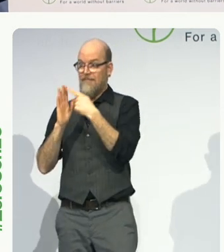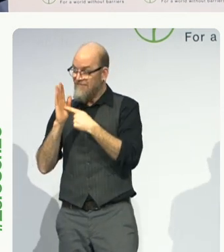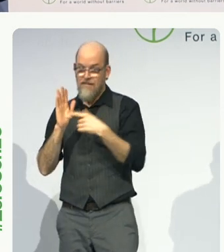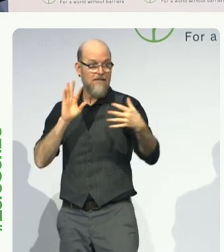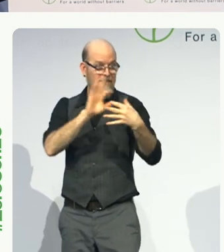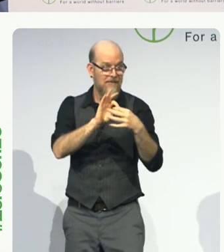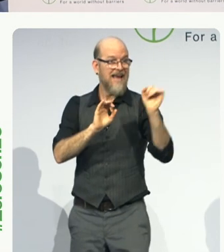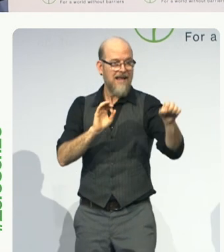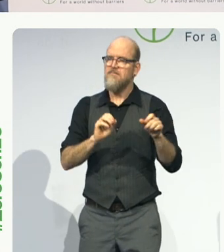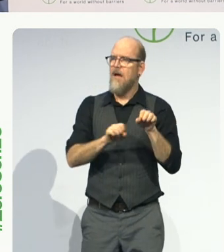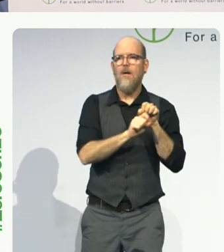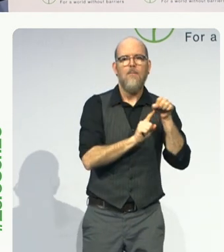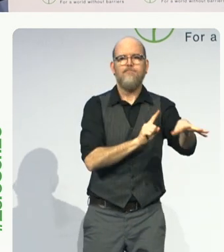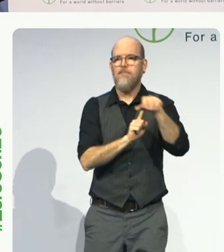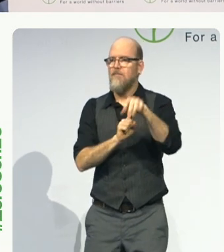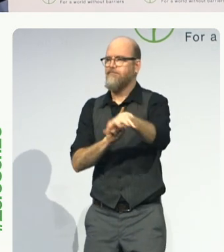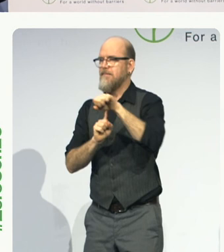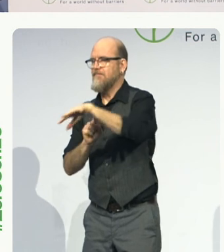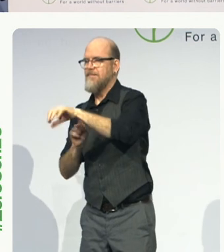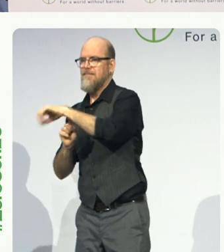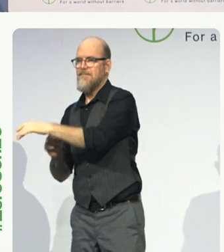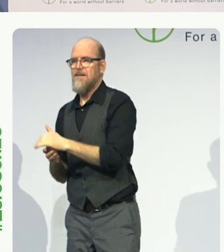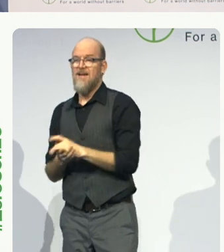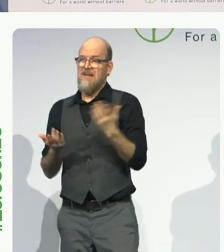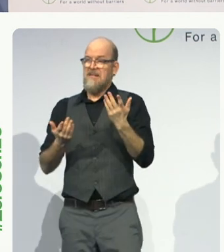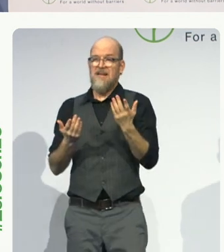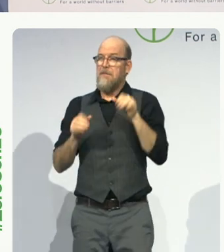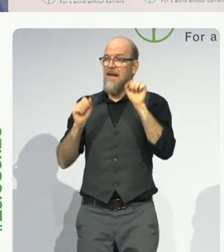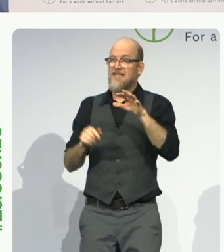to find. So that's what we do.